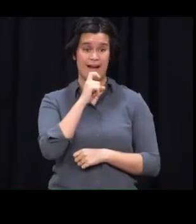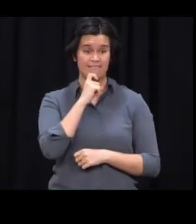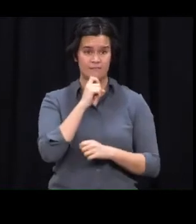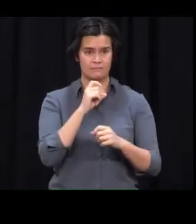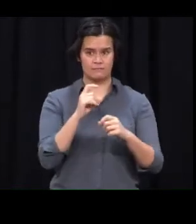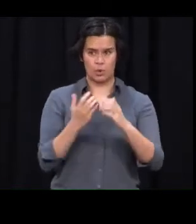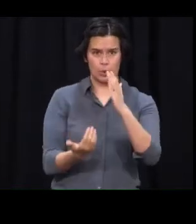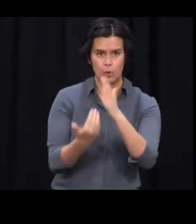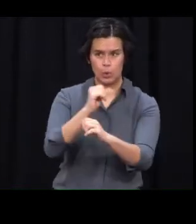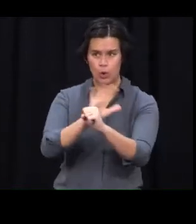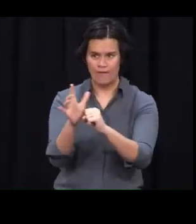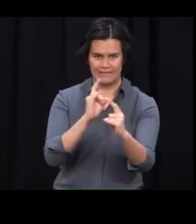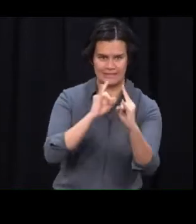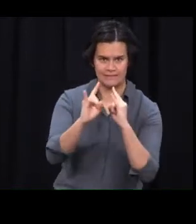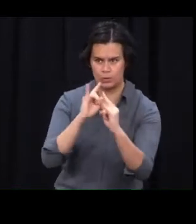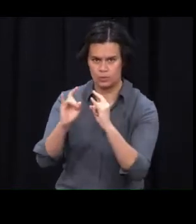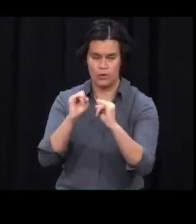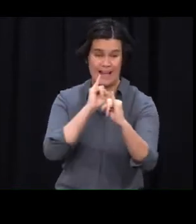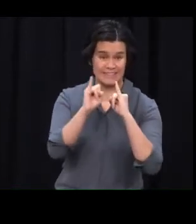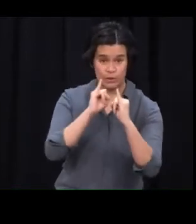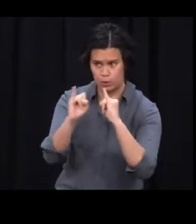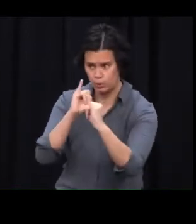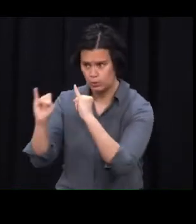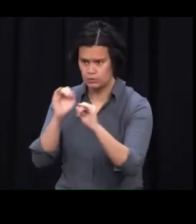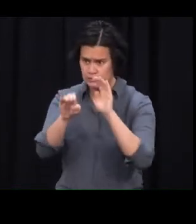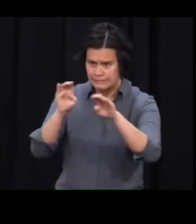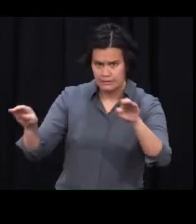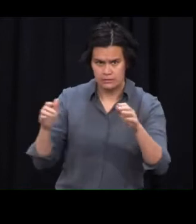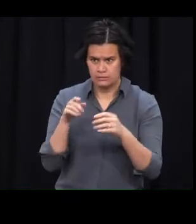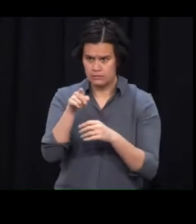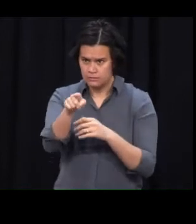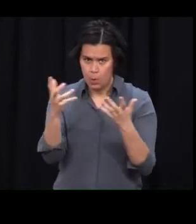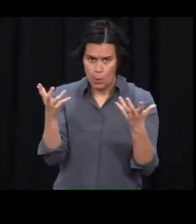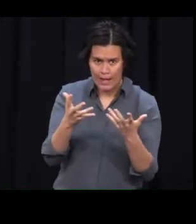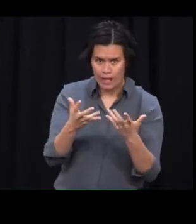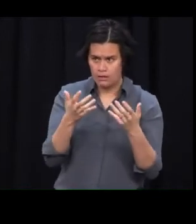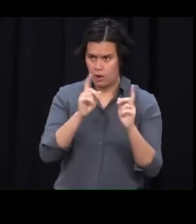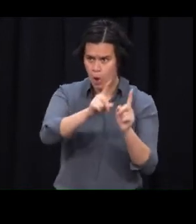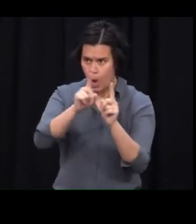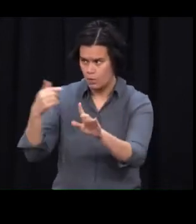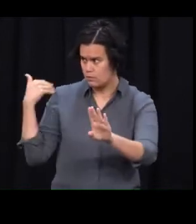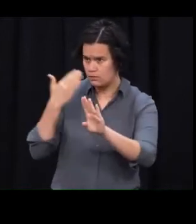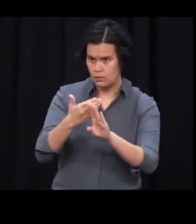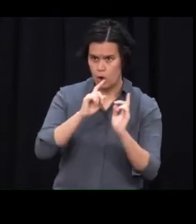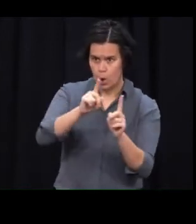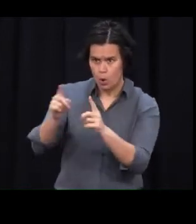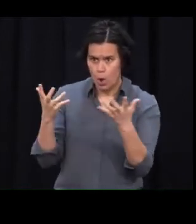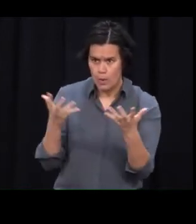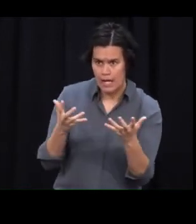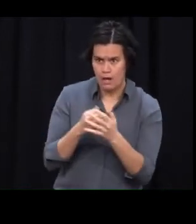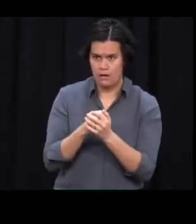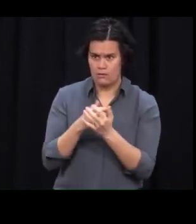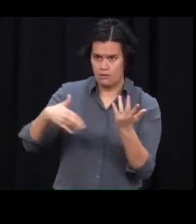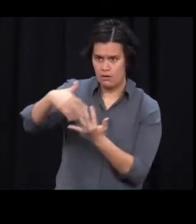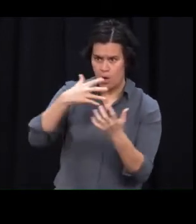to establish how they were infected and any further details of their movements and possible locations of interest. That